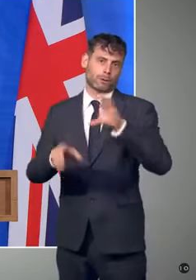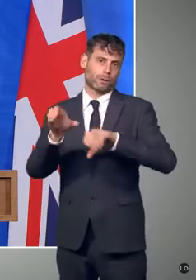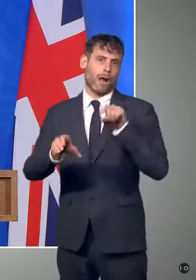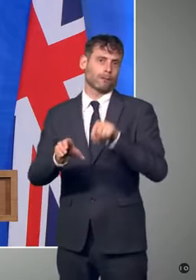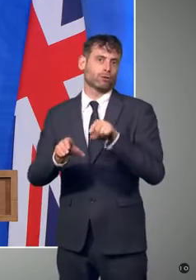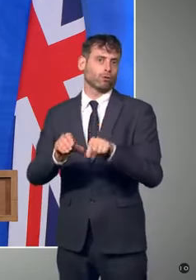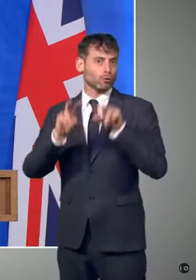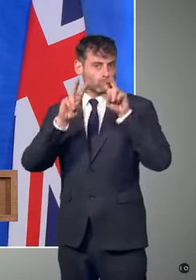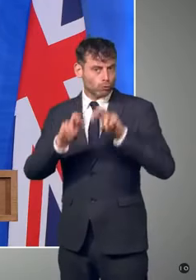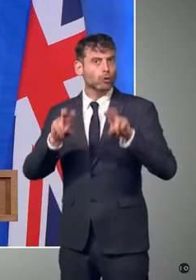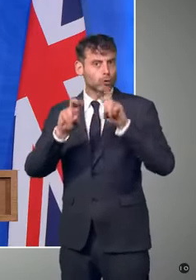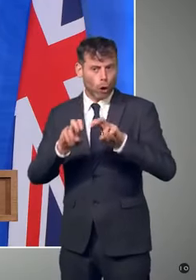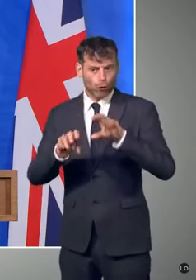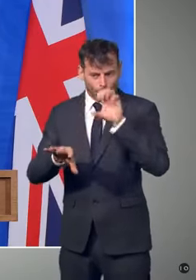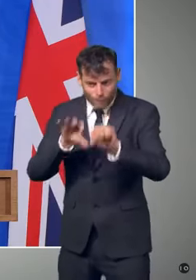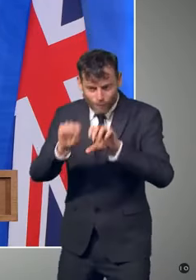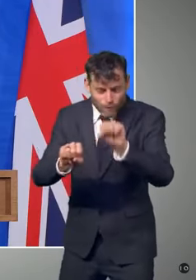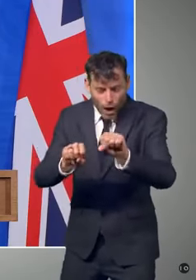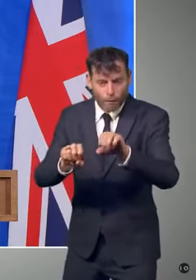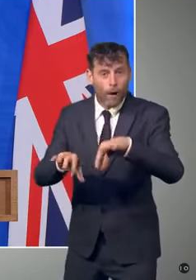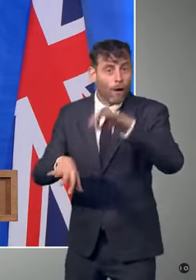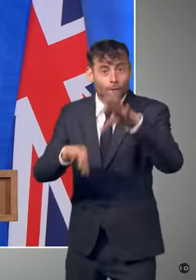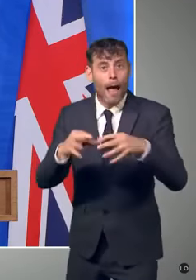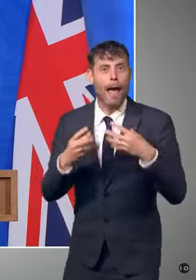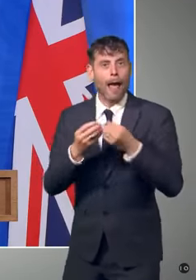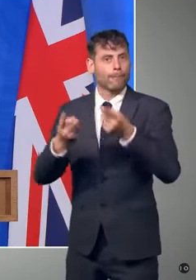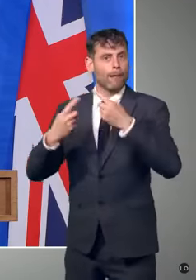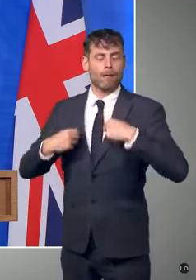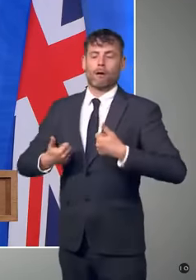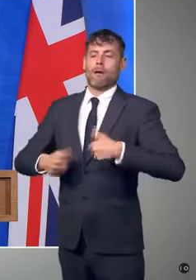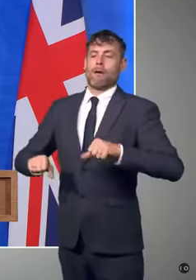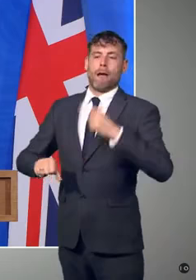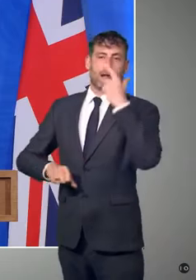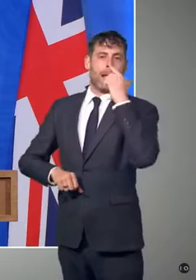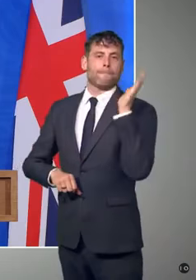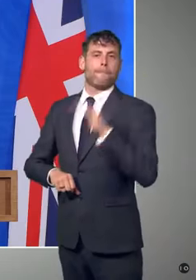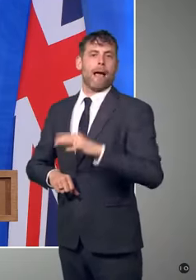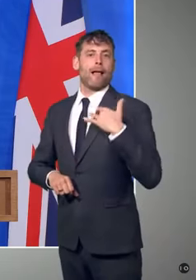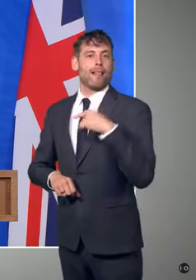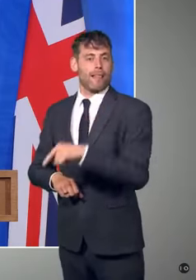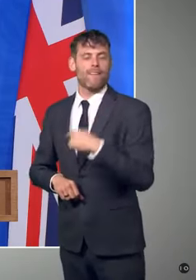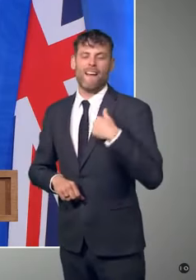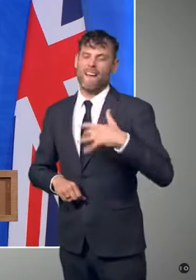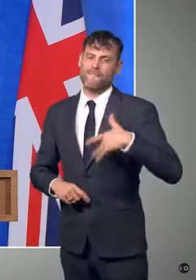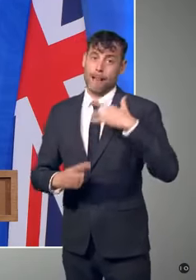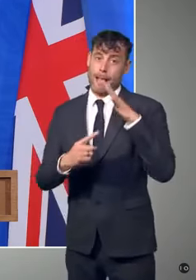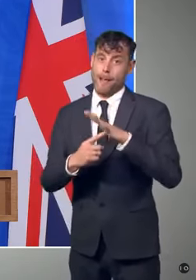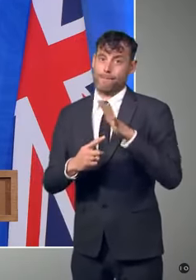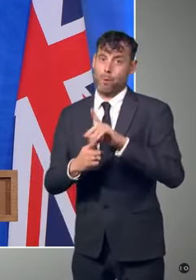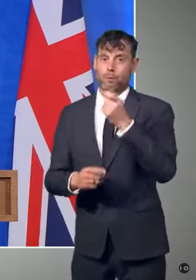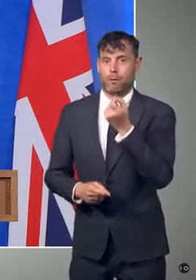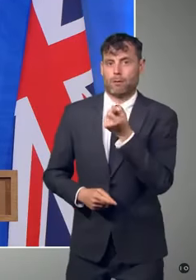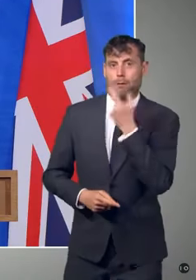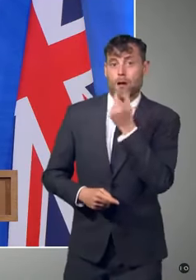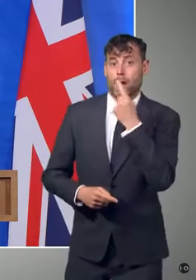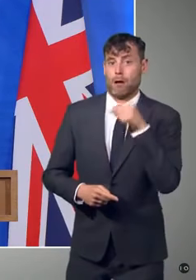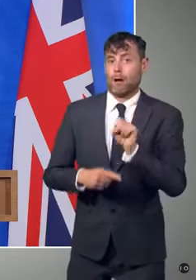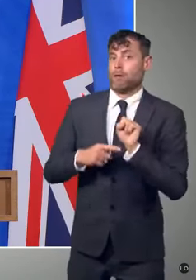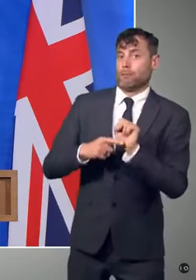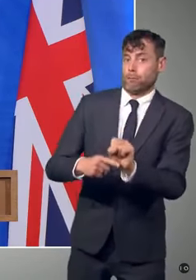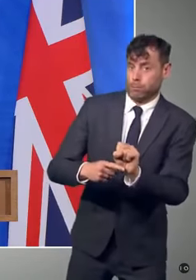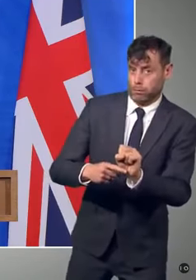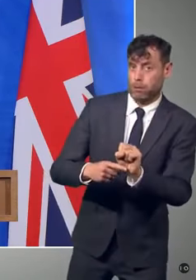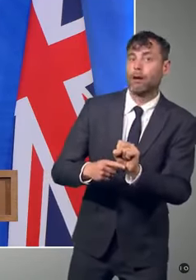antiviral treatments can play an important part. And if we keep going, follow the rules, remember, hands,